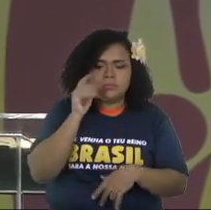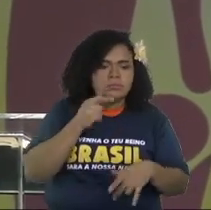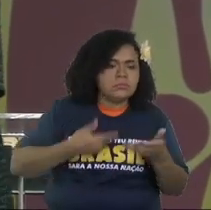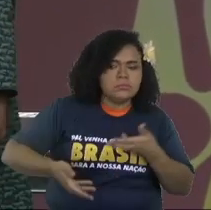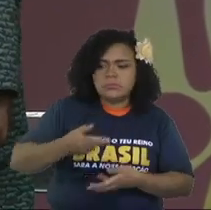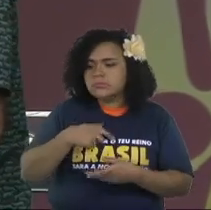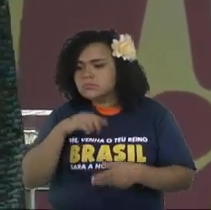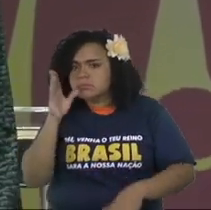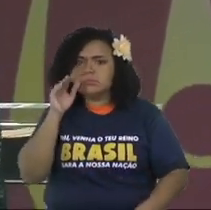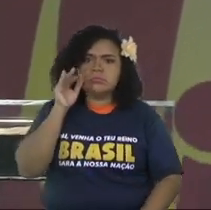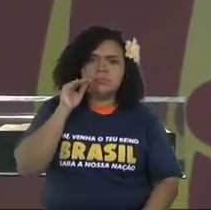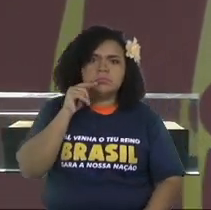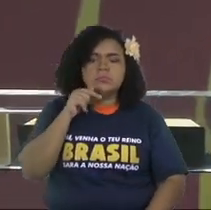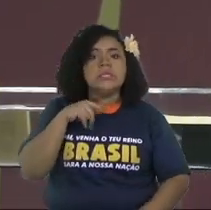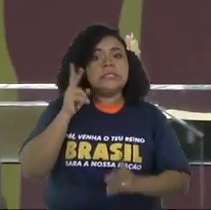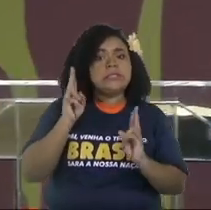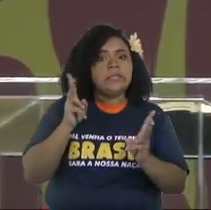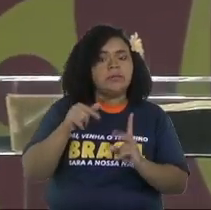months ago I